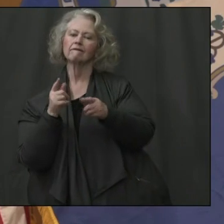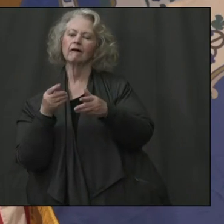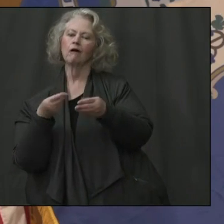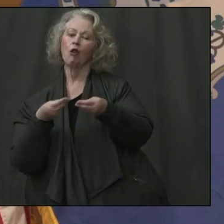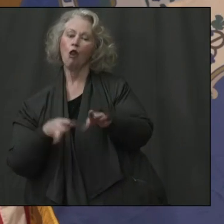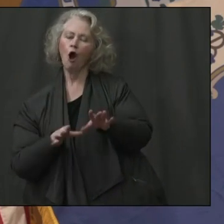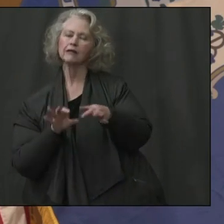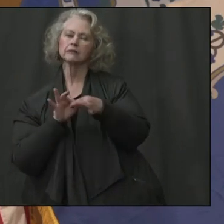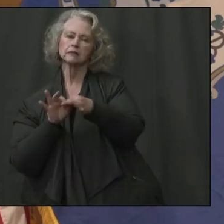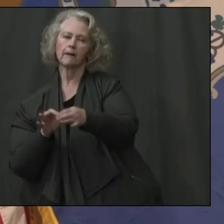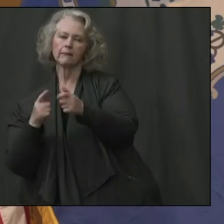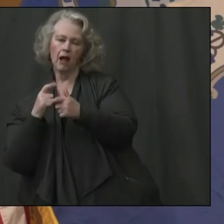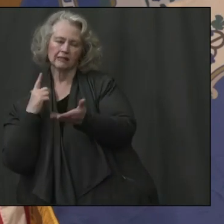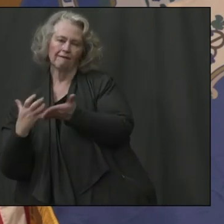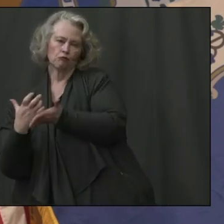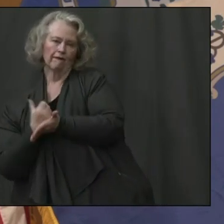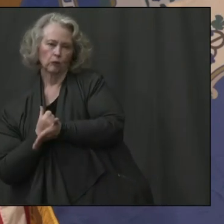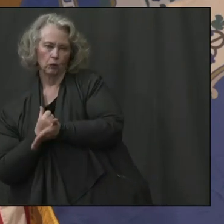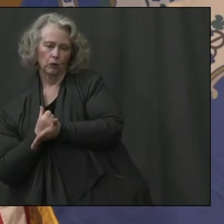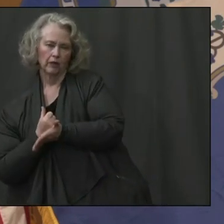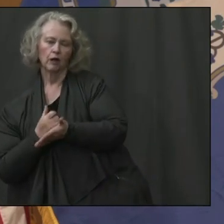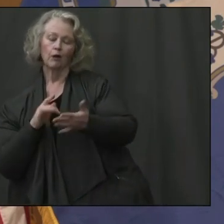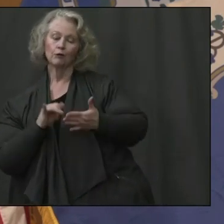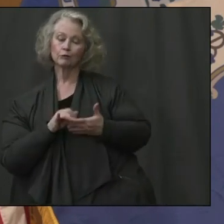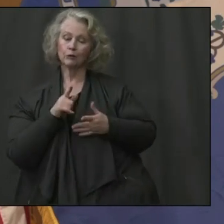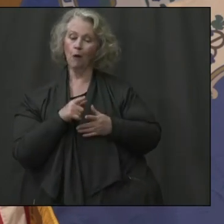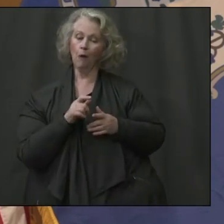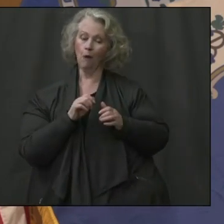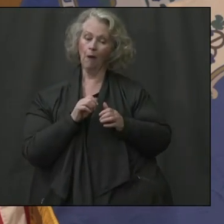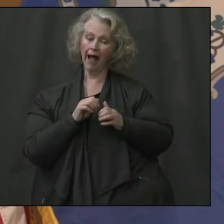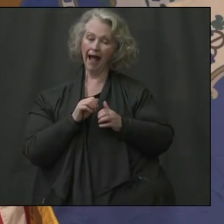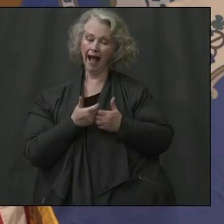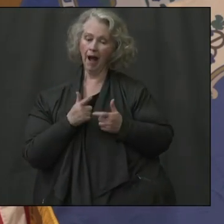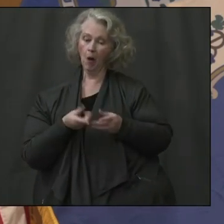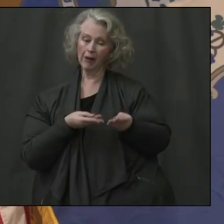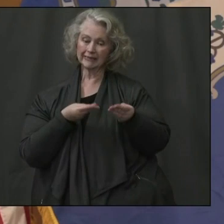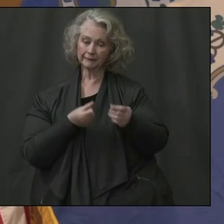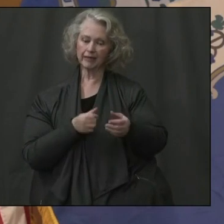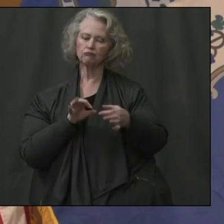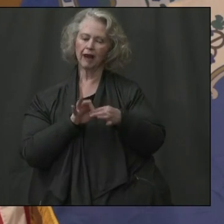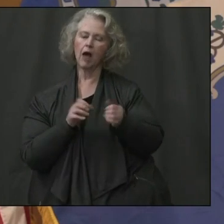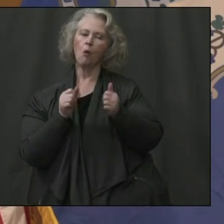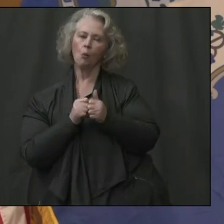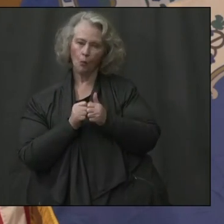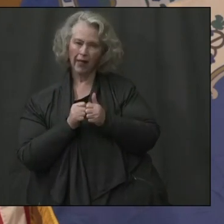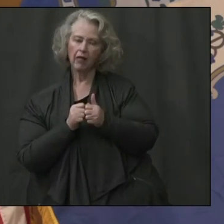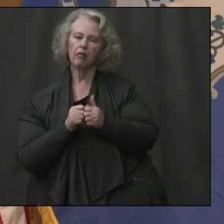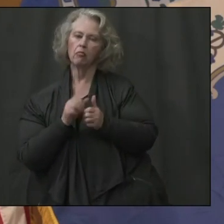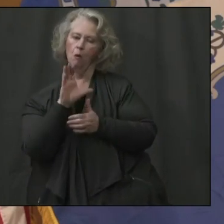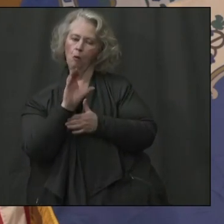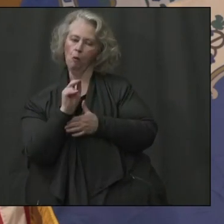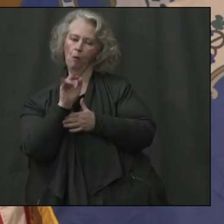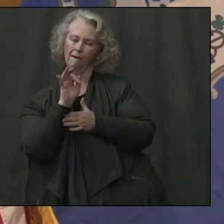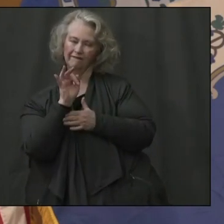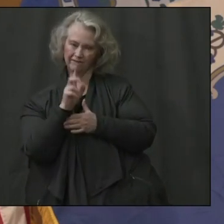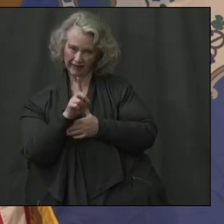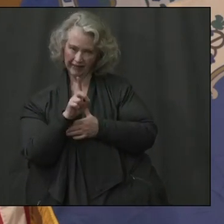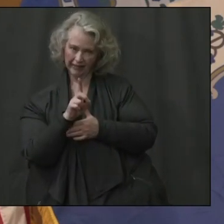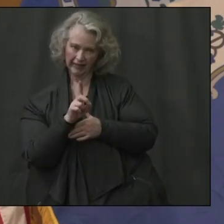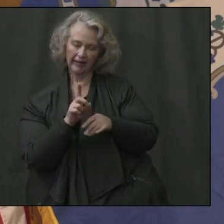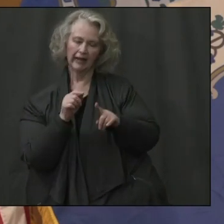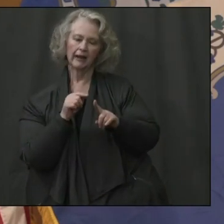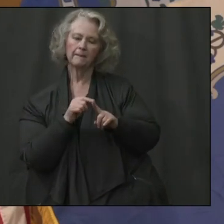um, the impact to the state for COVID cost is really anything that's required to match, but revenue deterioration